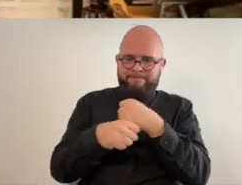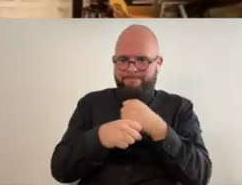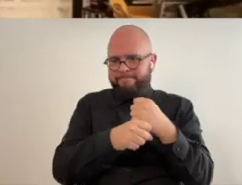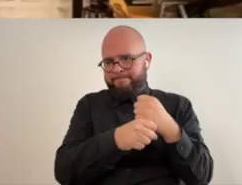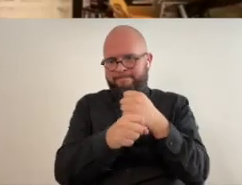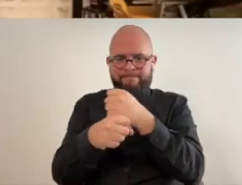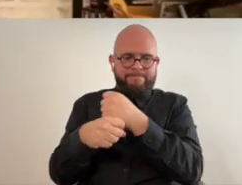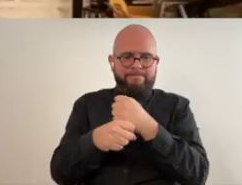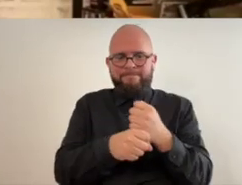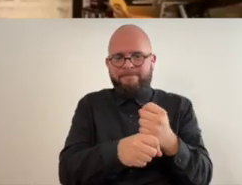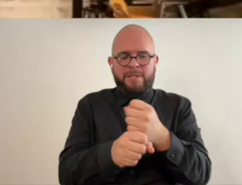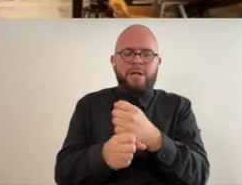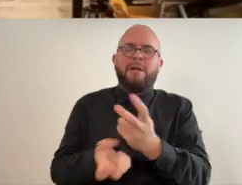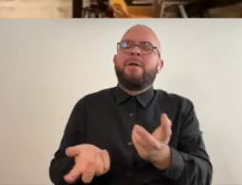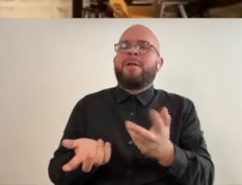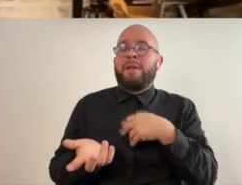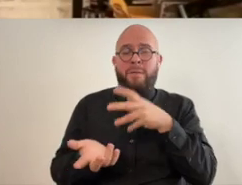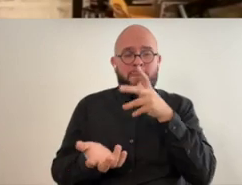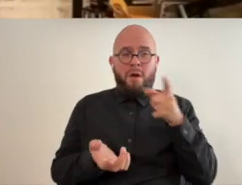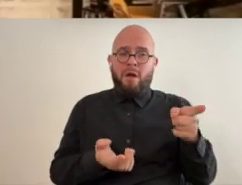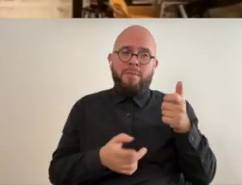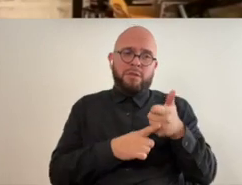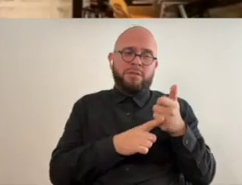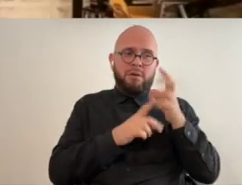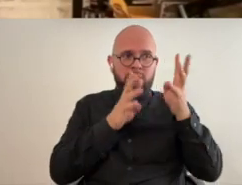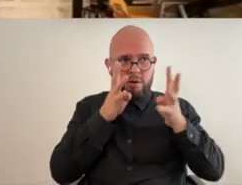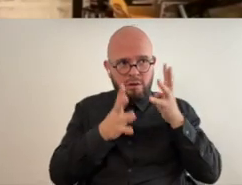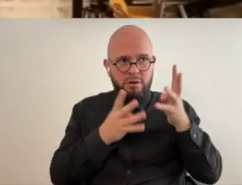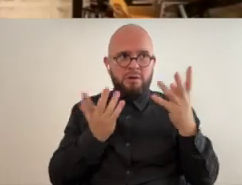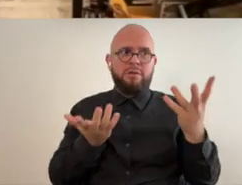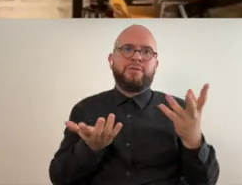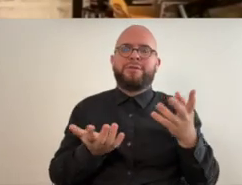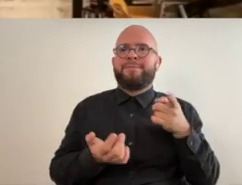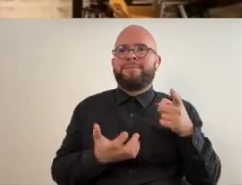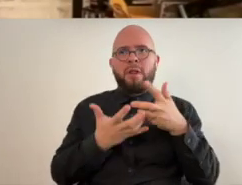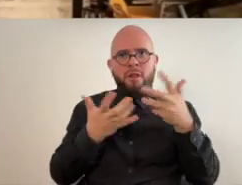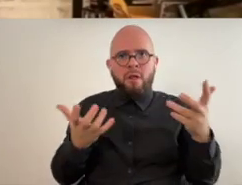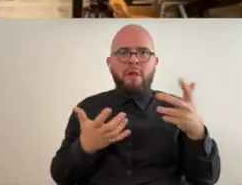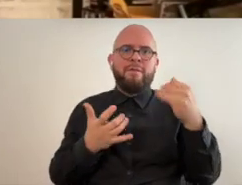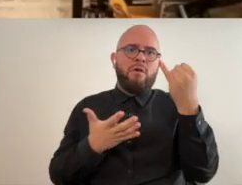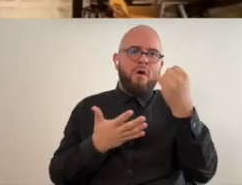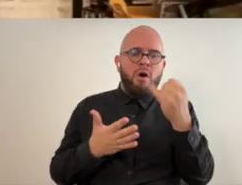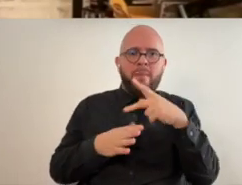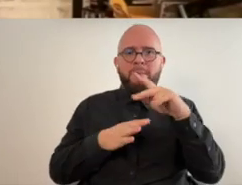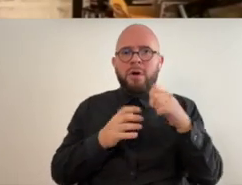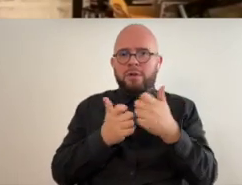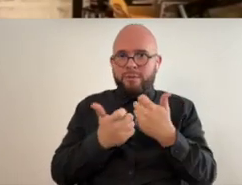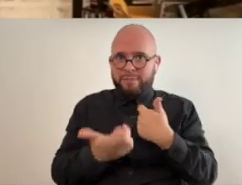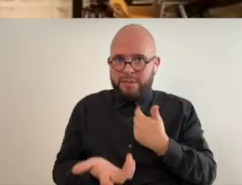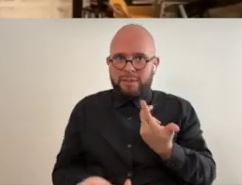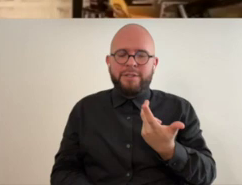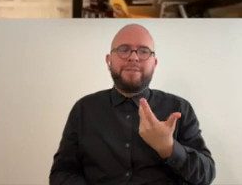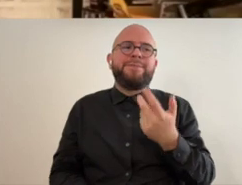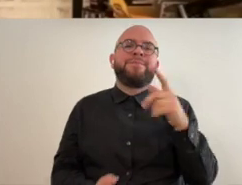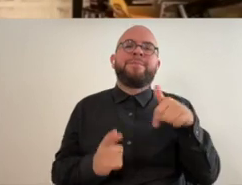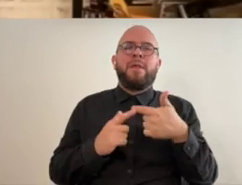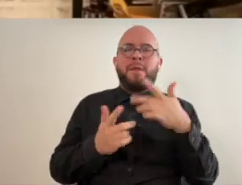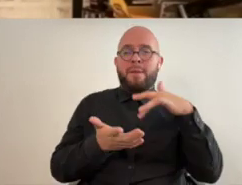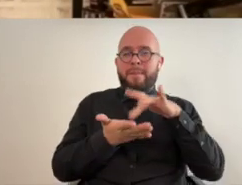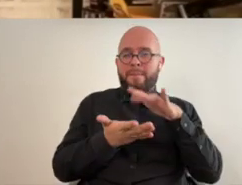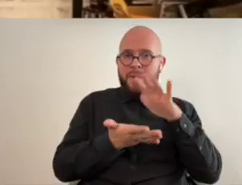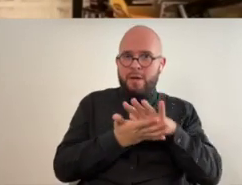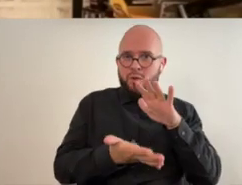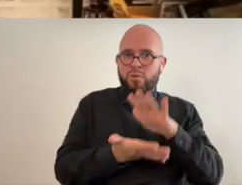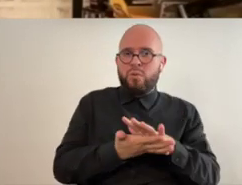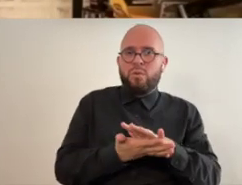things um my mom was very creative and you know she would do lots of art projects with me and and in middle school we